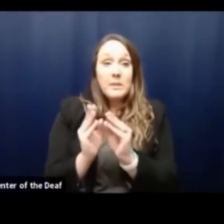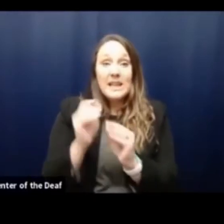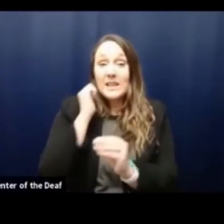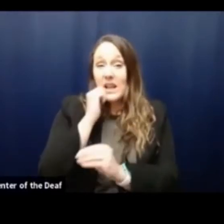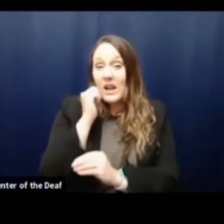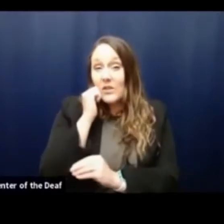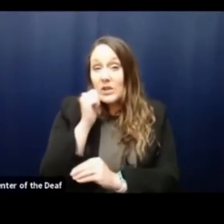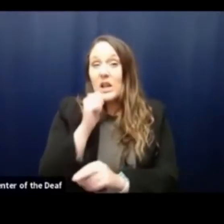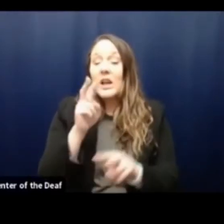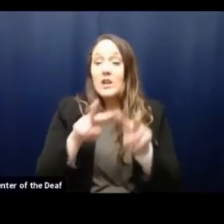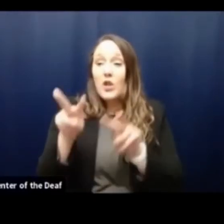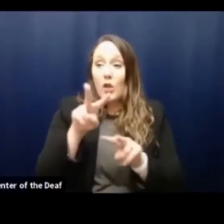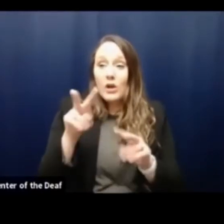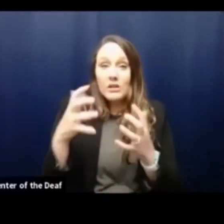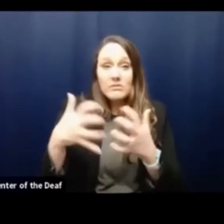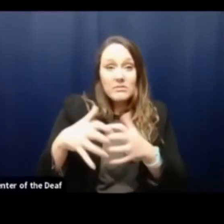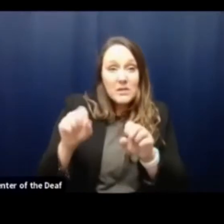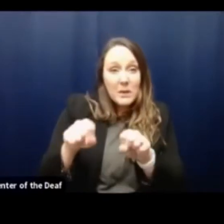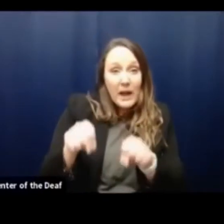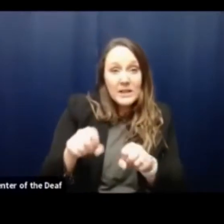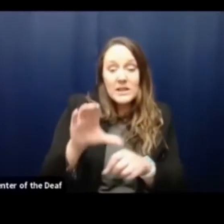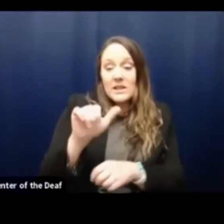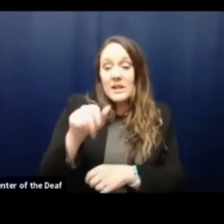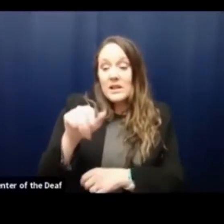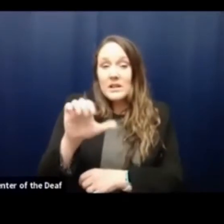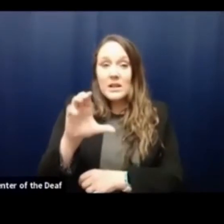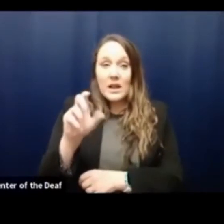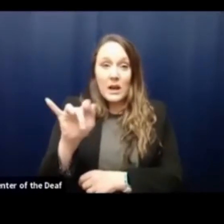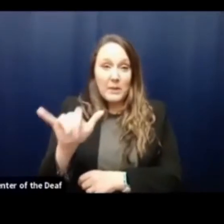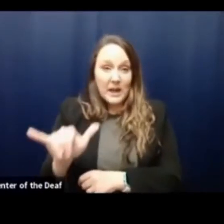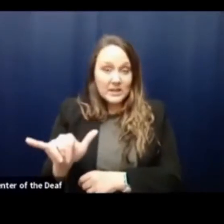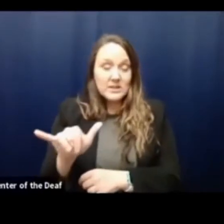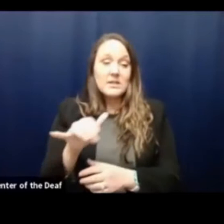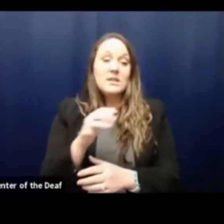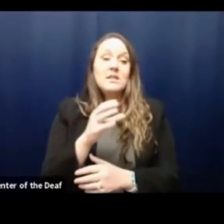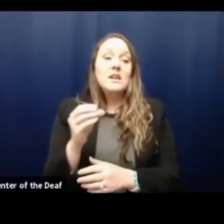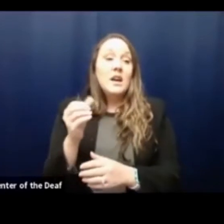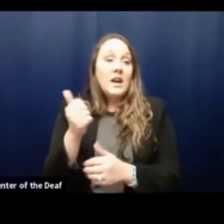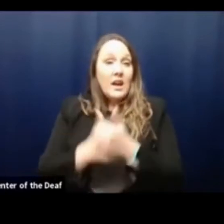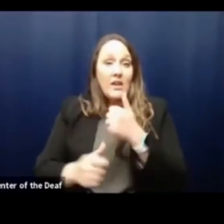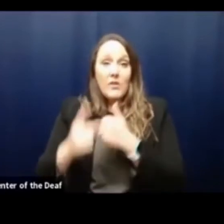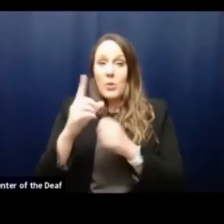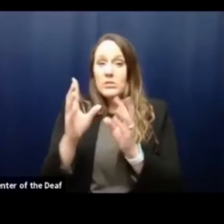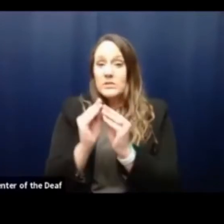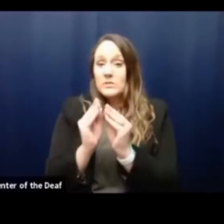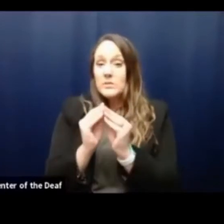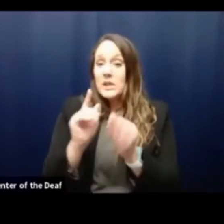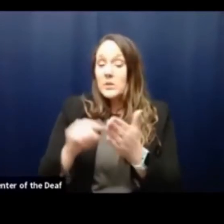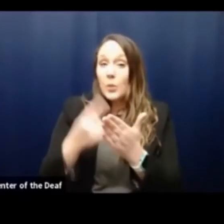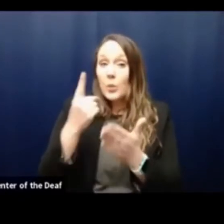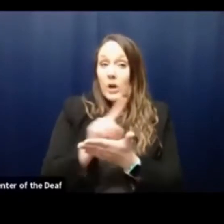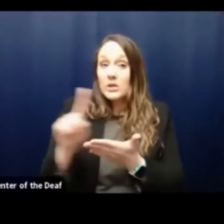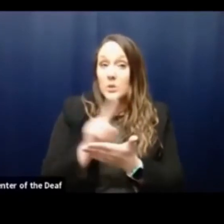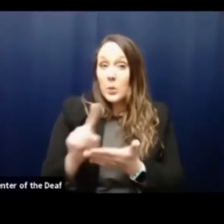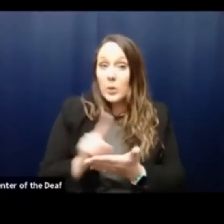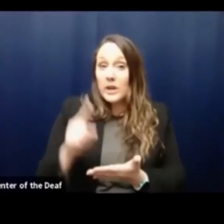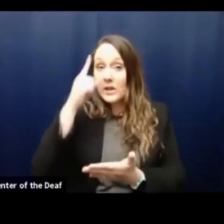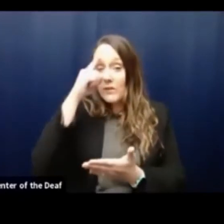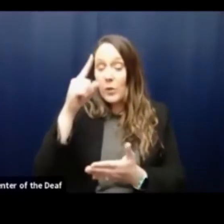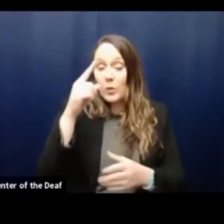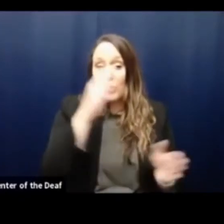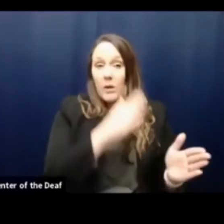capacity and vaccination strategies. The CMOs and CEOs continue to meet once per week for strategic planning.